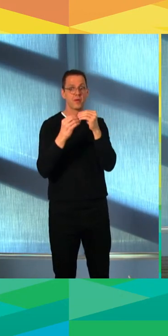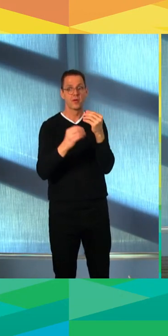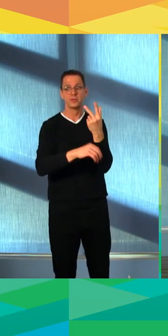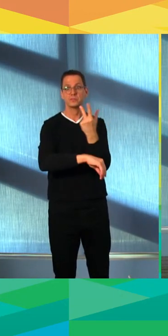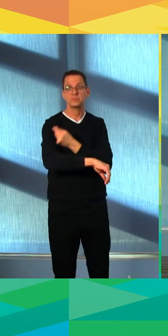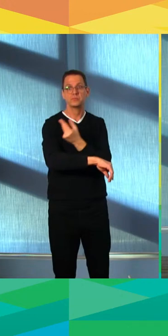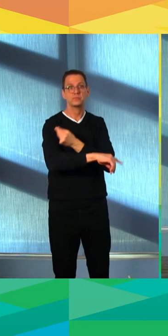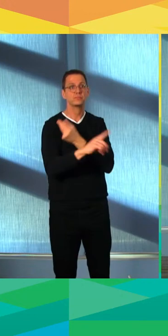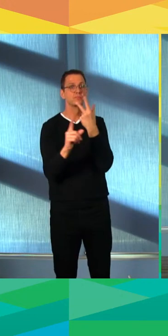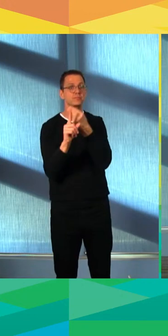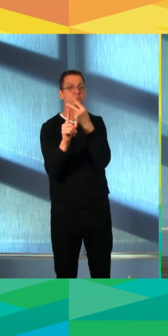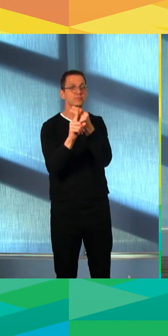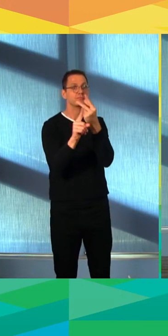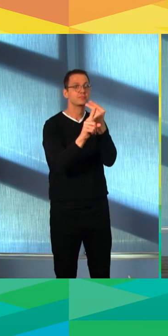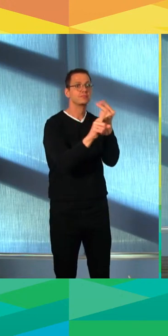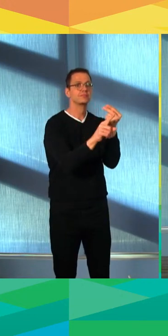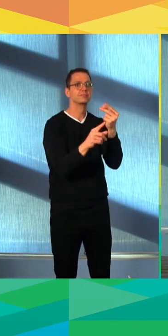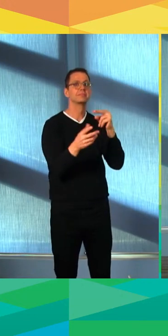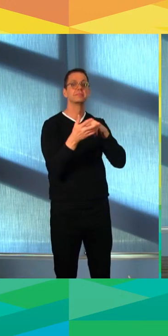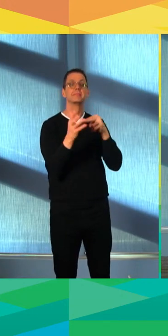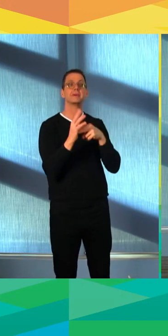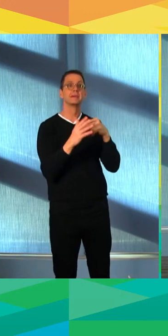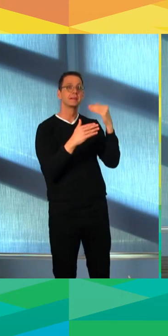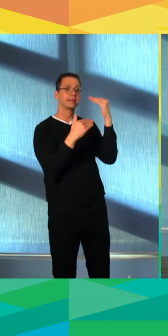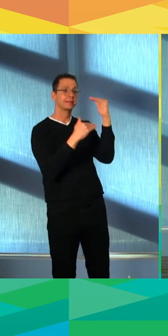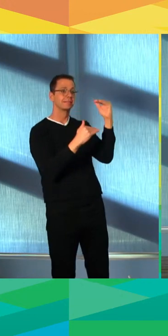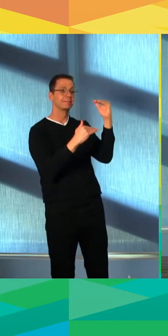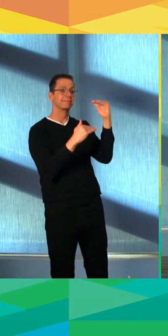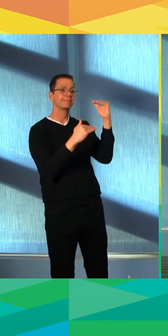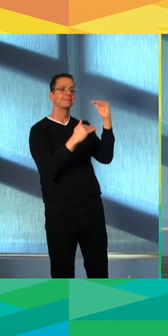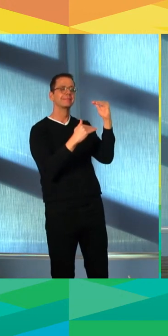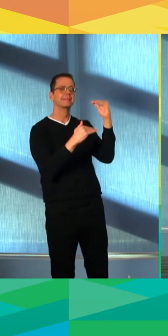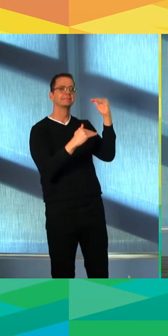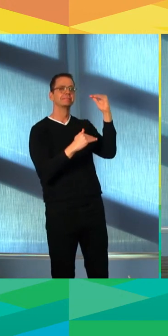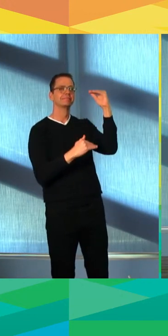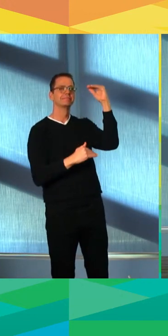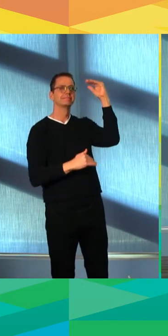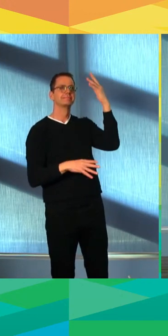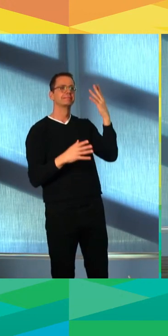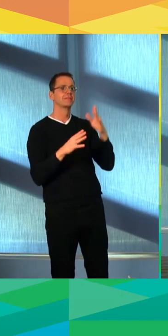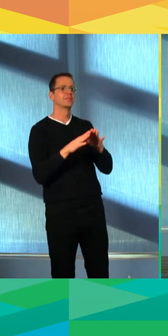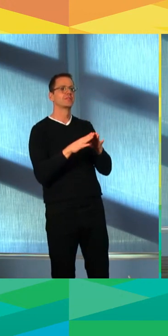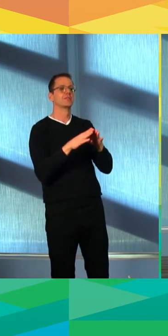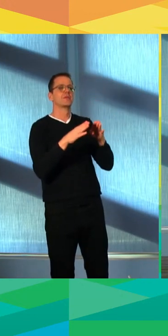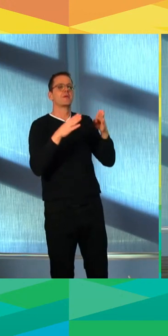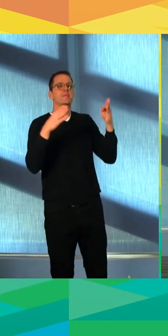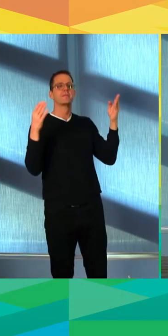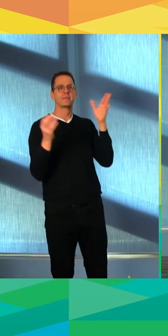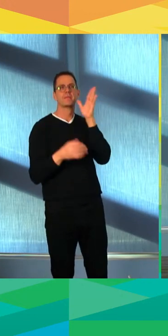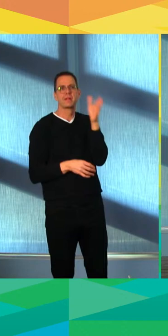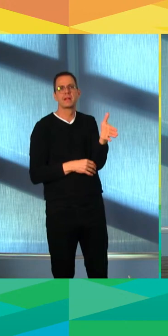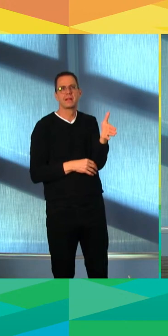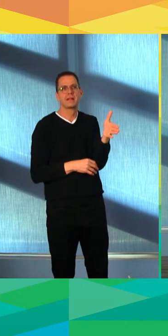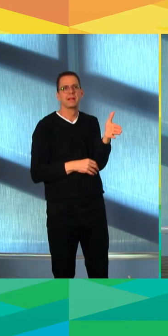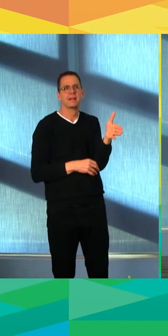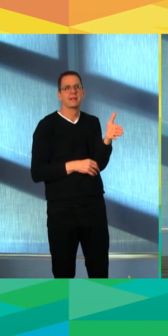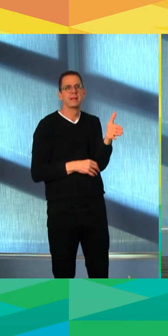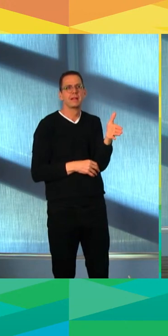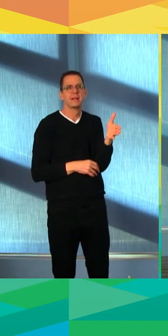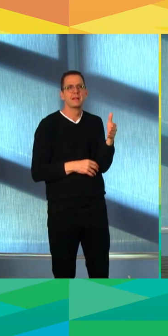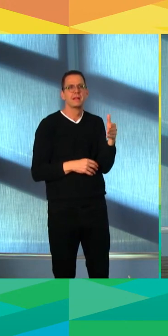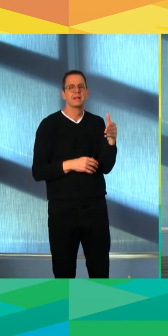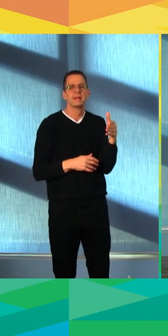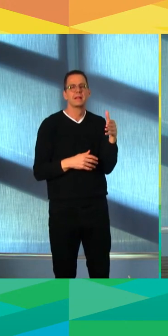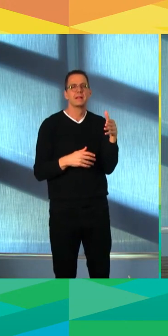will go away overnight, but the easing of restrictions for once and for all, we hope, at least until